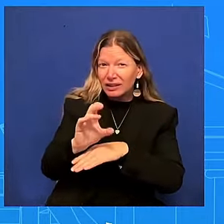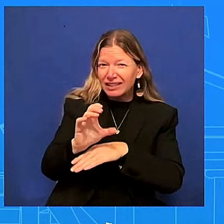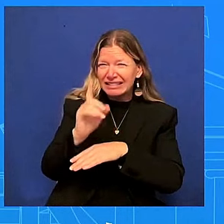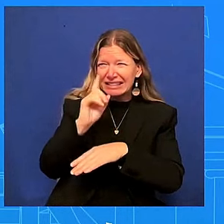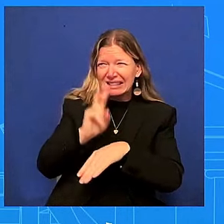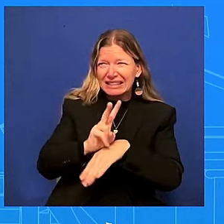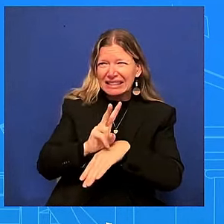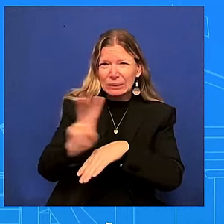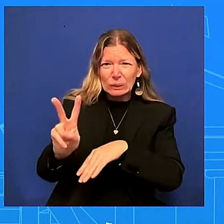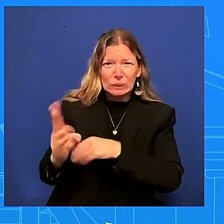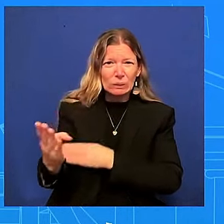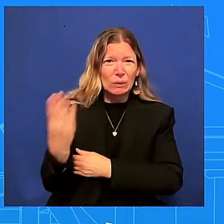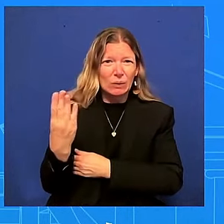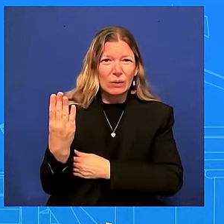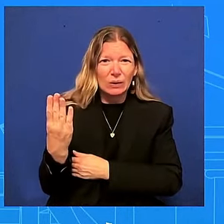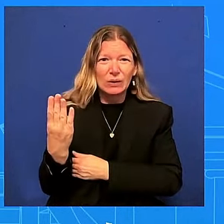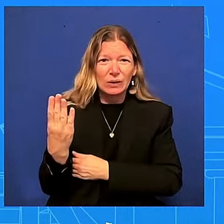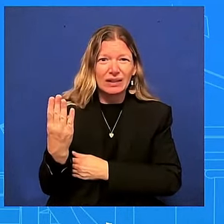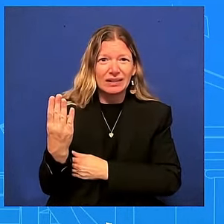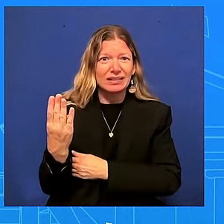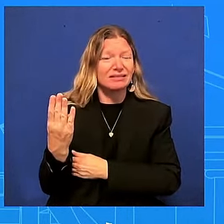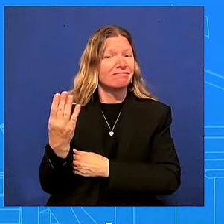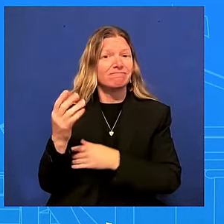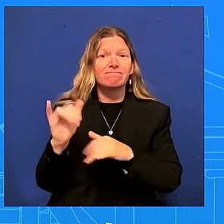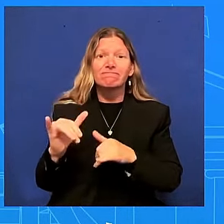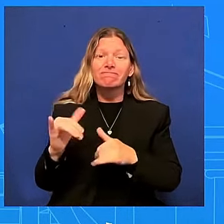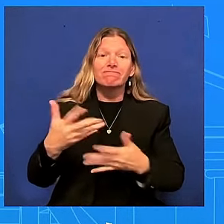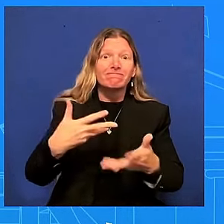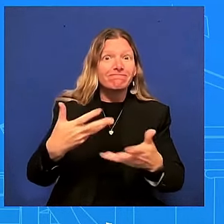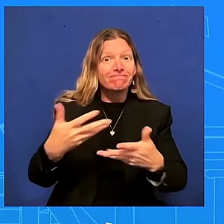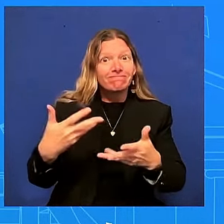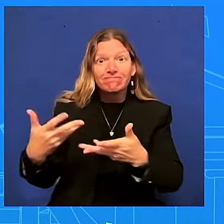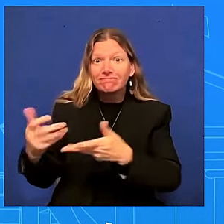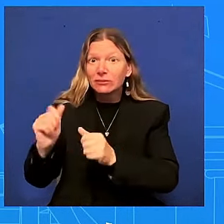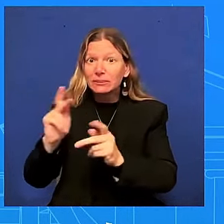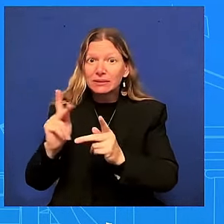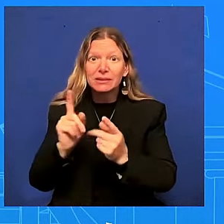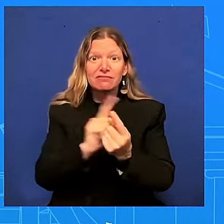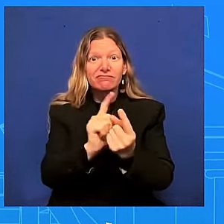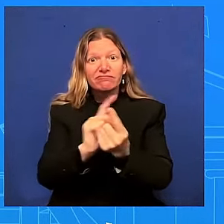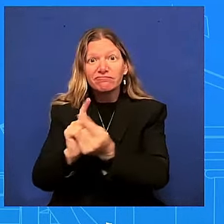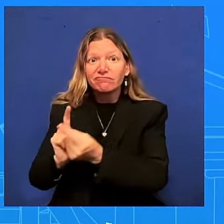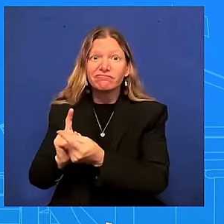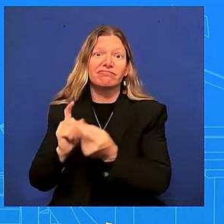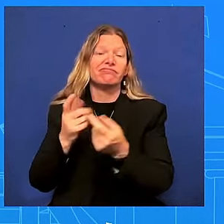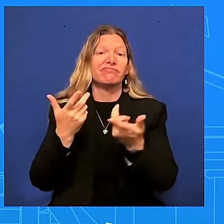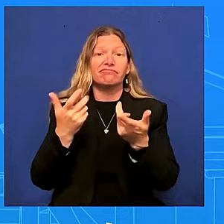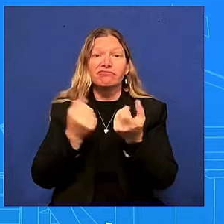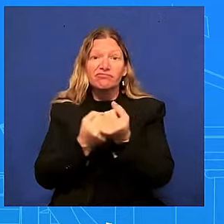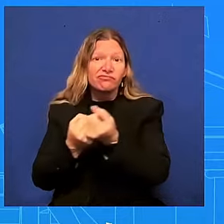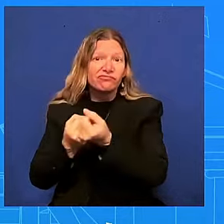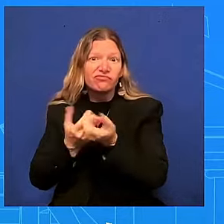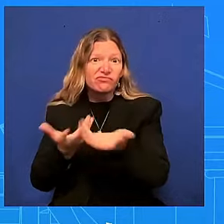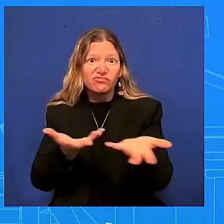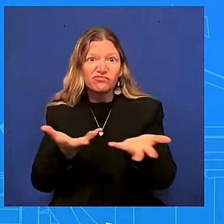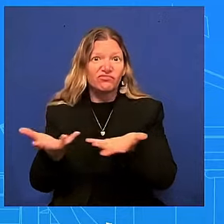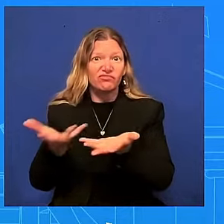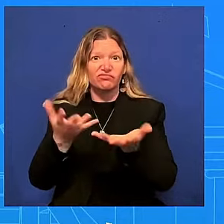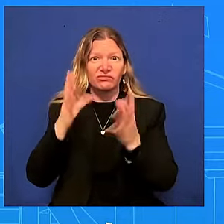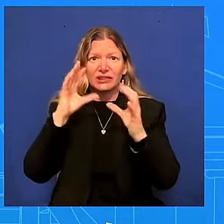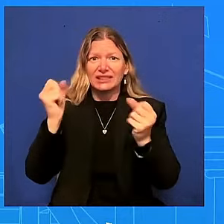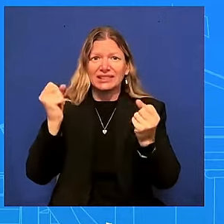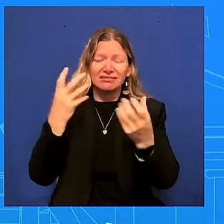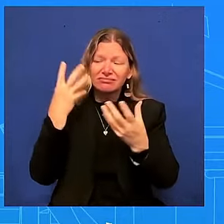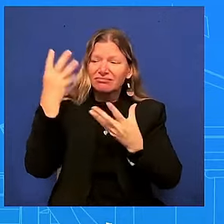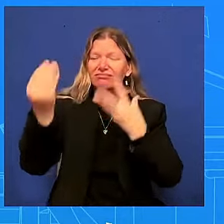supporters there as well so the president has been out there he's been listening to supporters it's something that he loves to do not just supporters but american